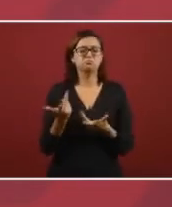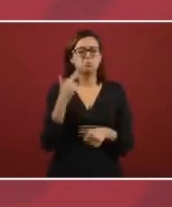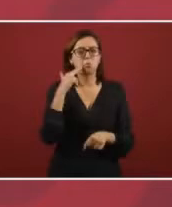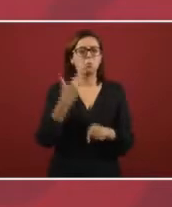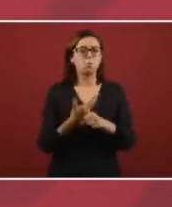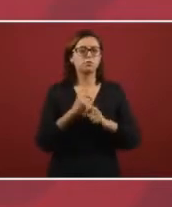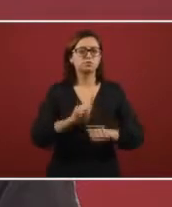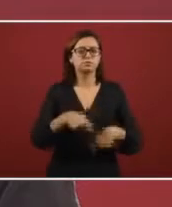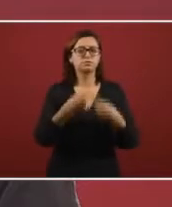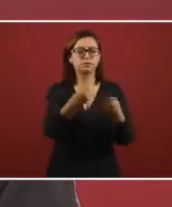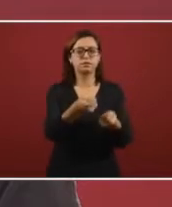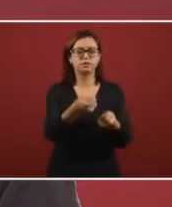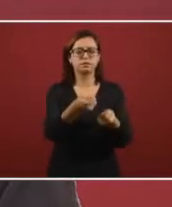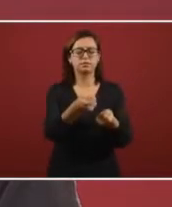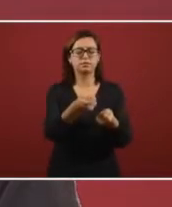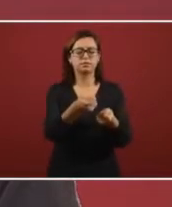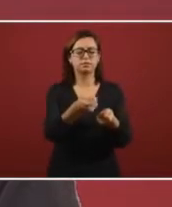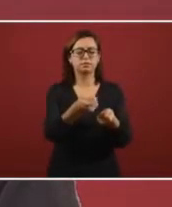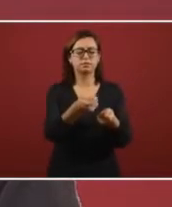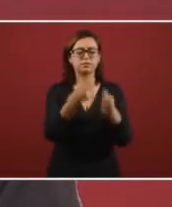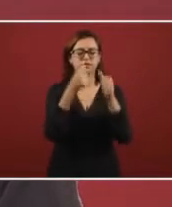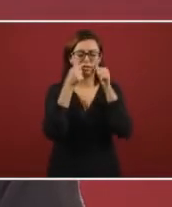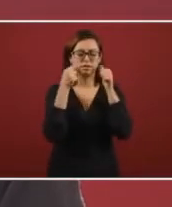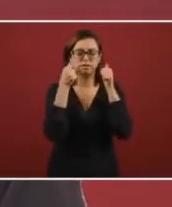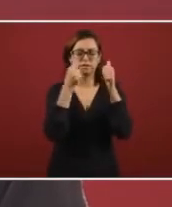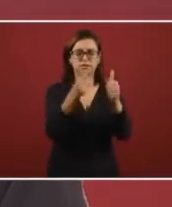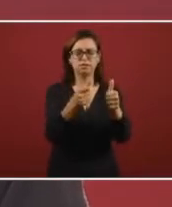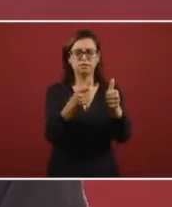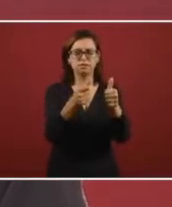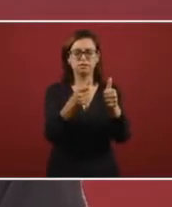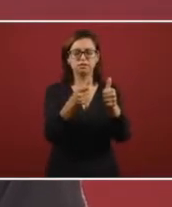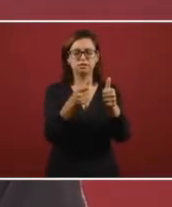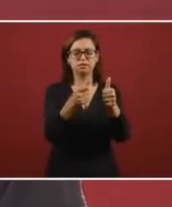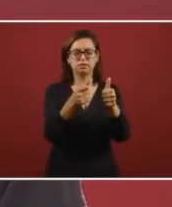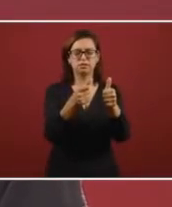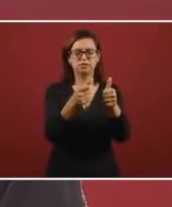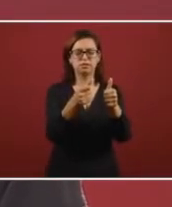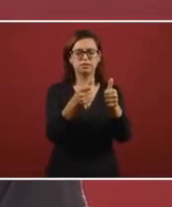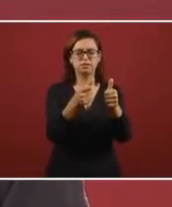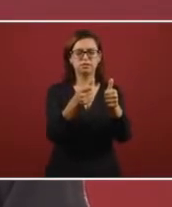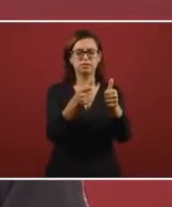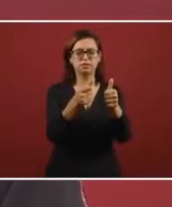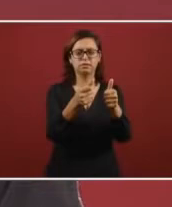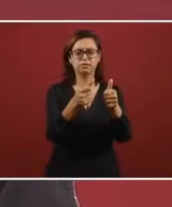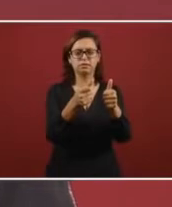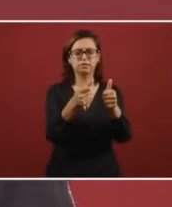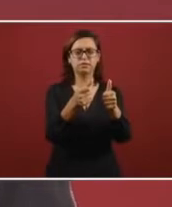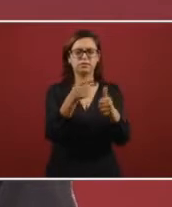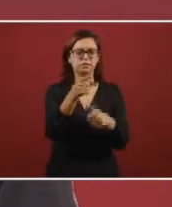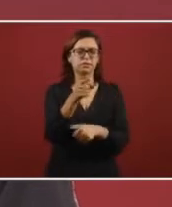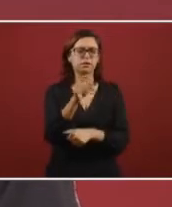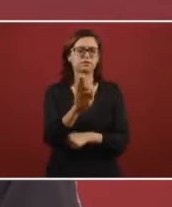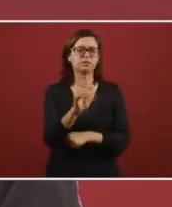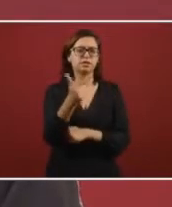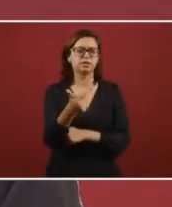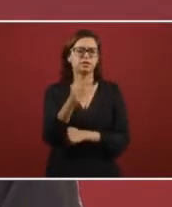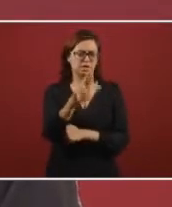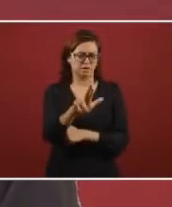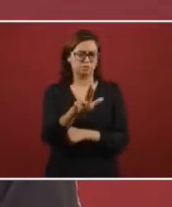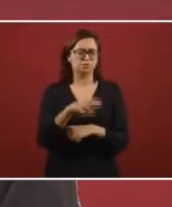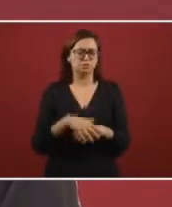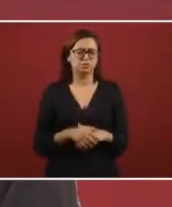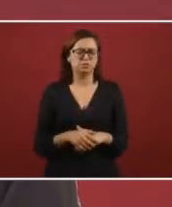acting as a procurement in Veracruz. It's being attended to by the